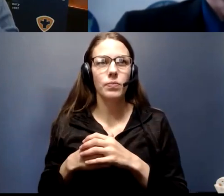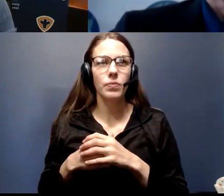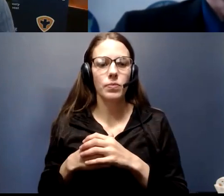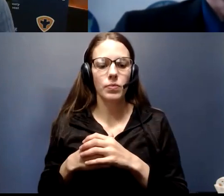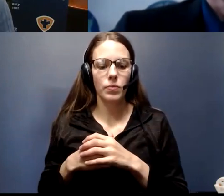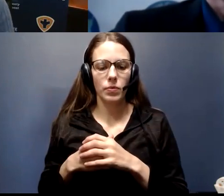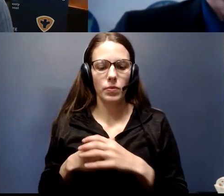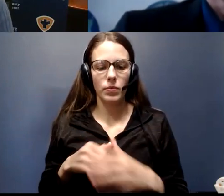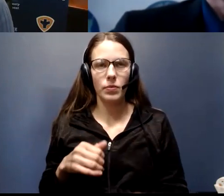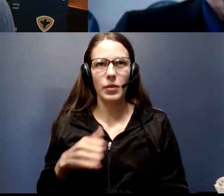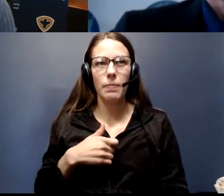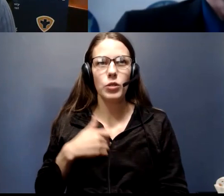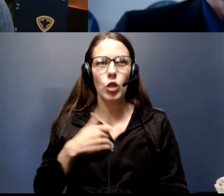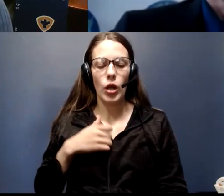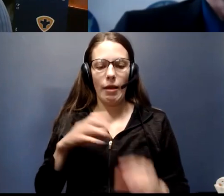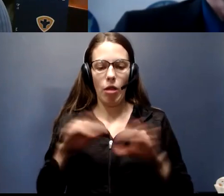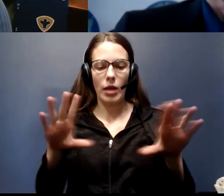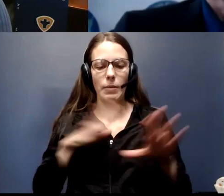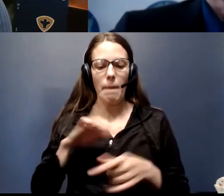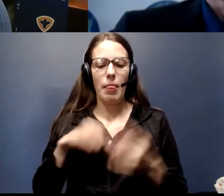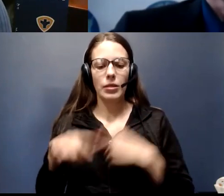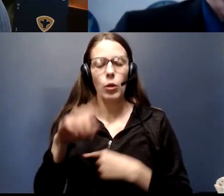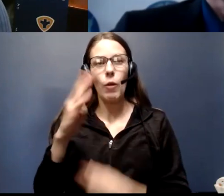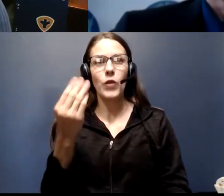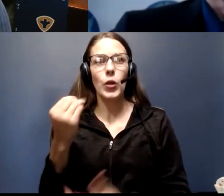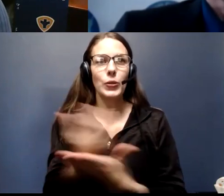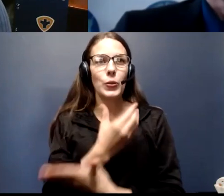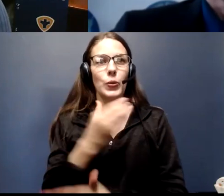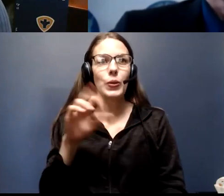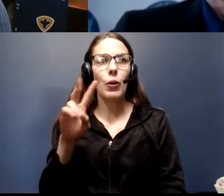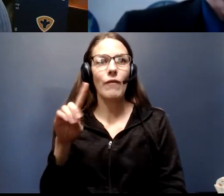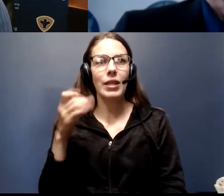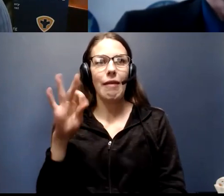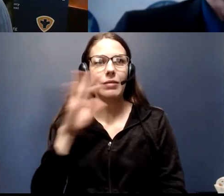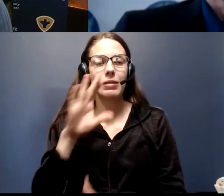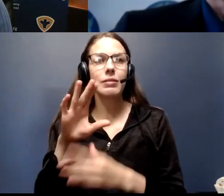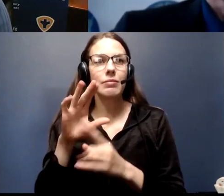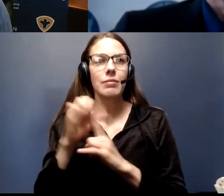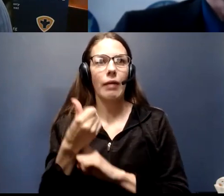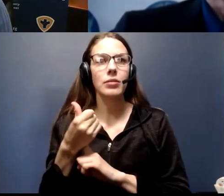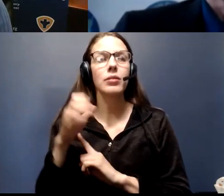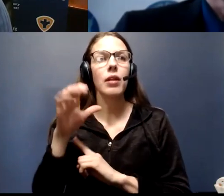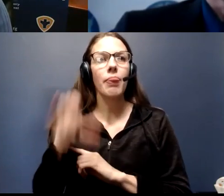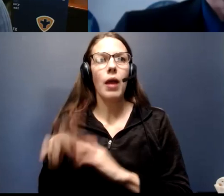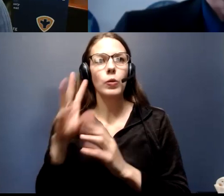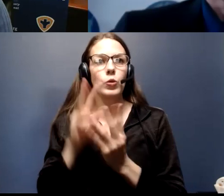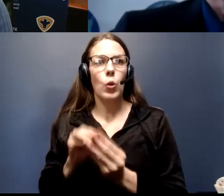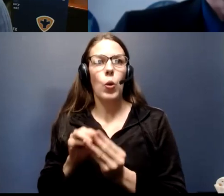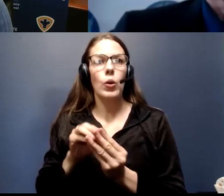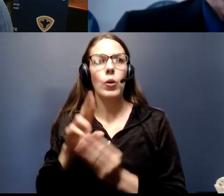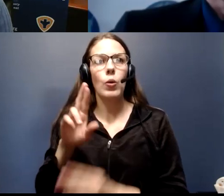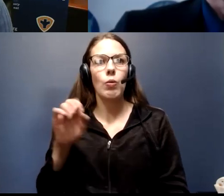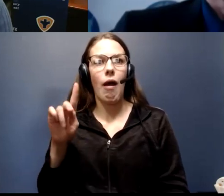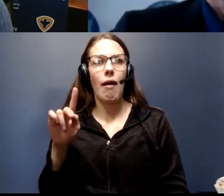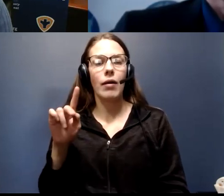I'm sorry, I lost my place. We have 14 new COVID-19 cases, which brings our total in Rock Island County